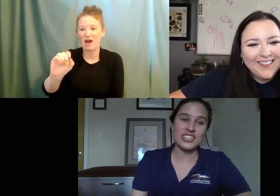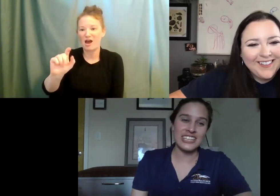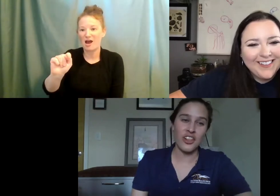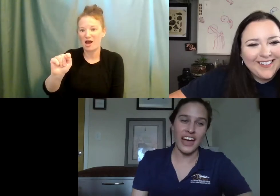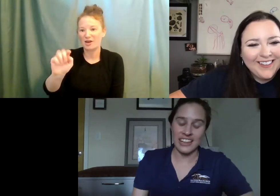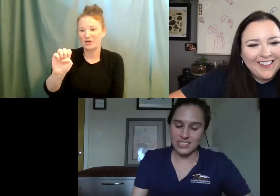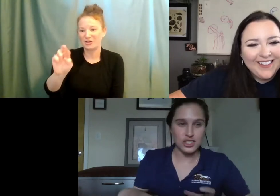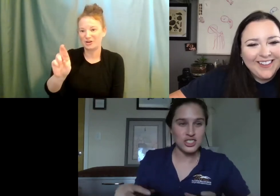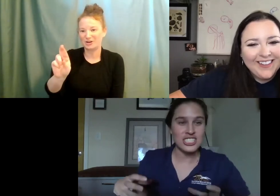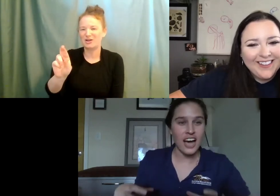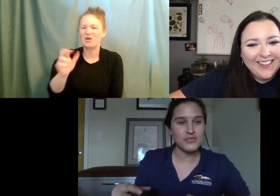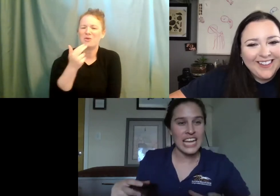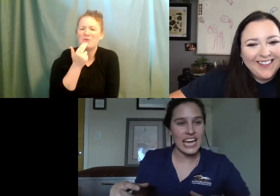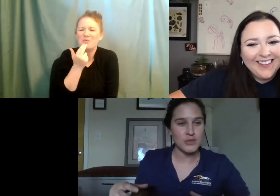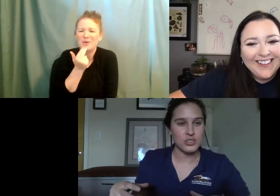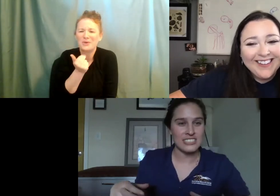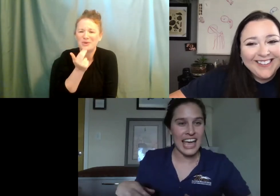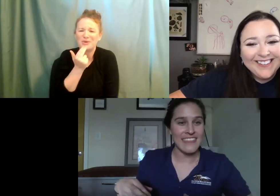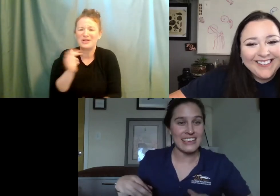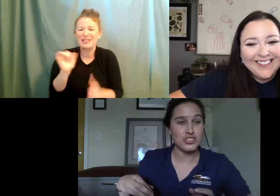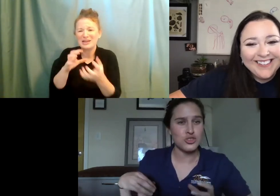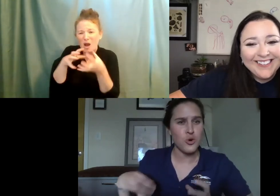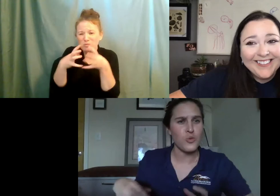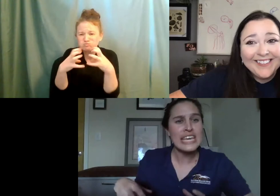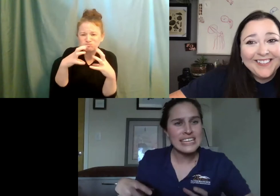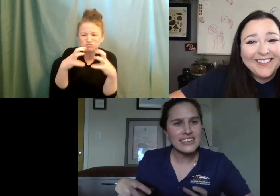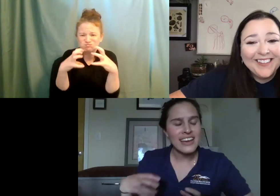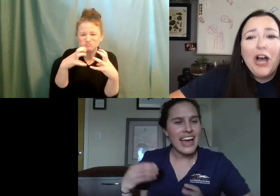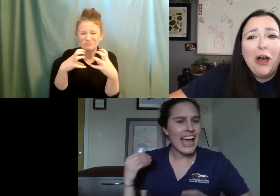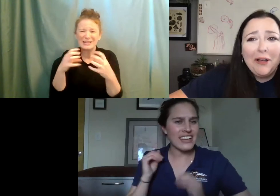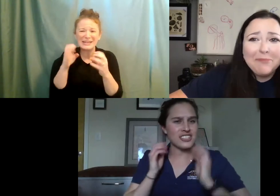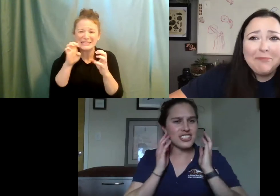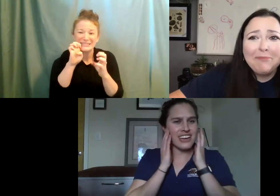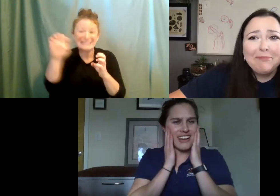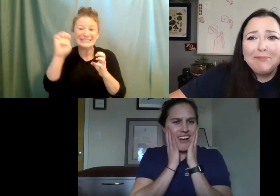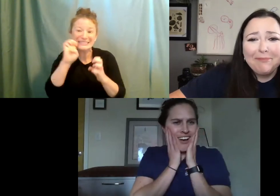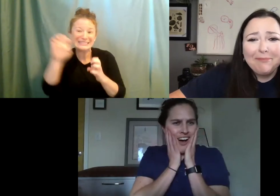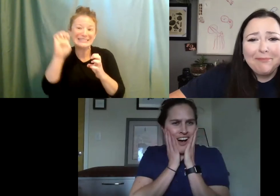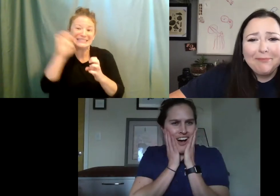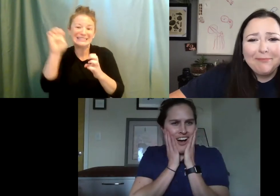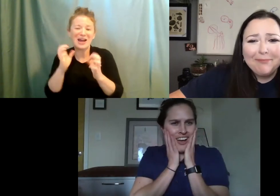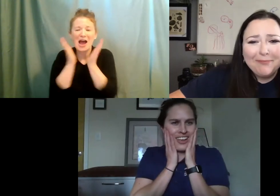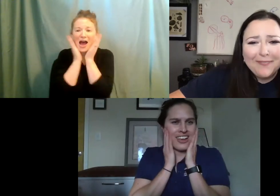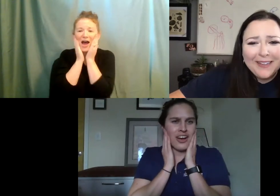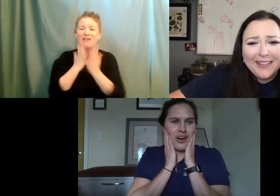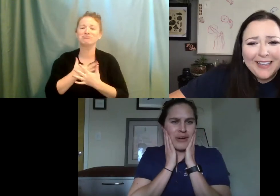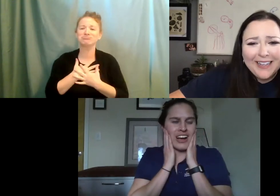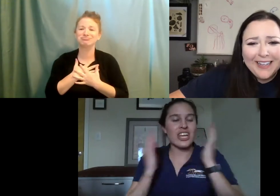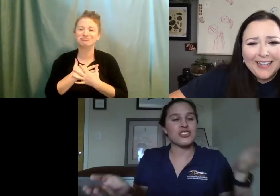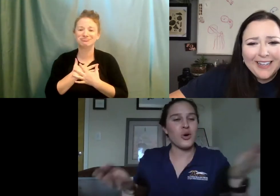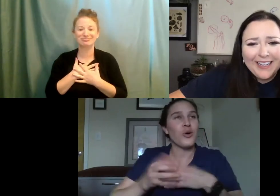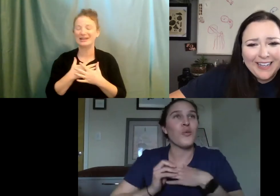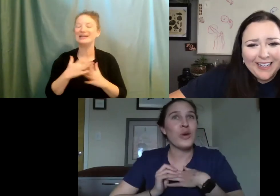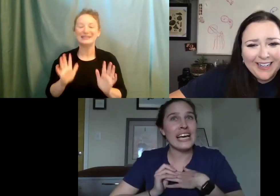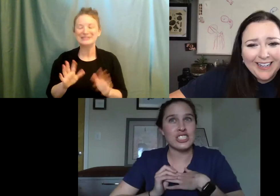literally are like little stuffed animals and they squeak and you're just like, Oh my